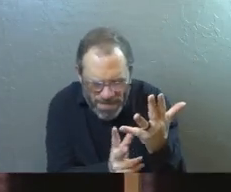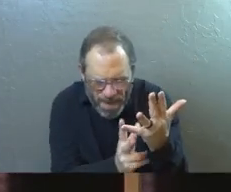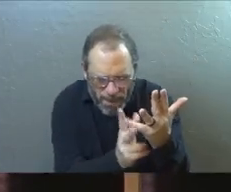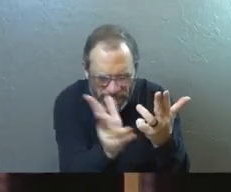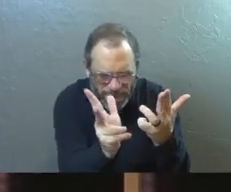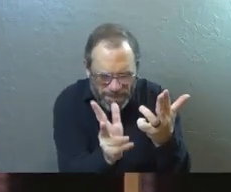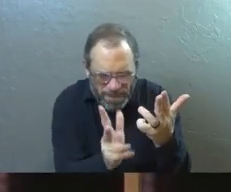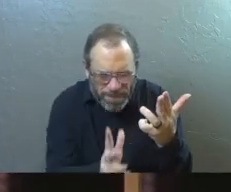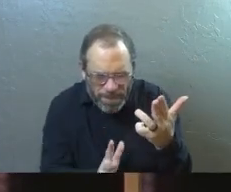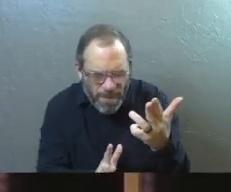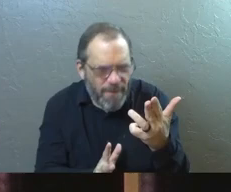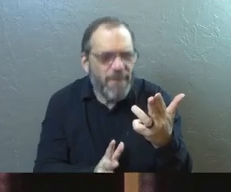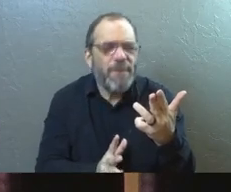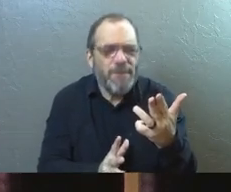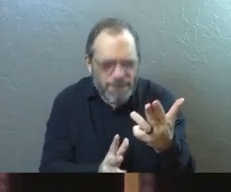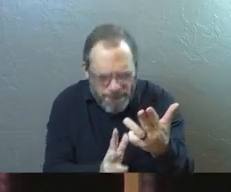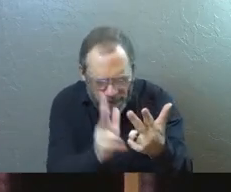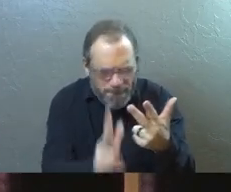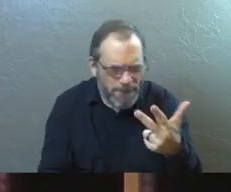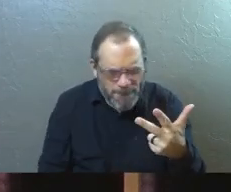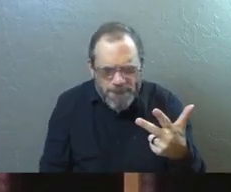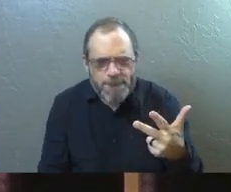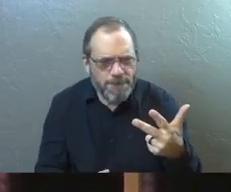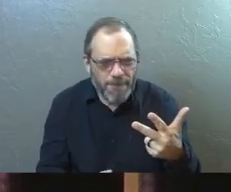that are stopping you from producing fruit.